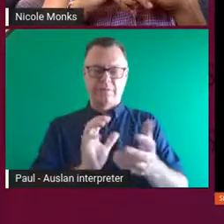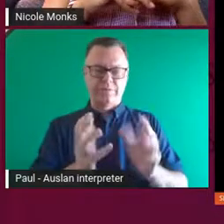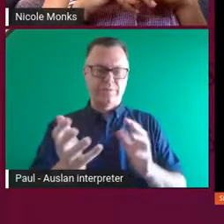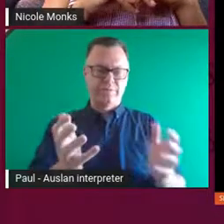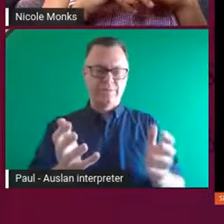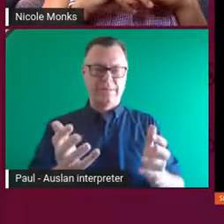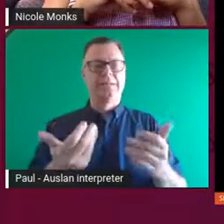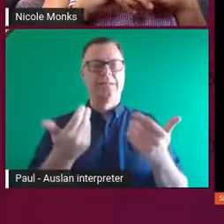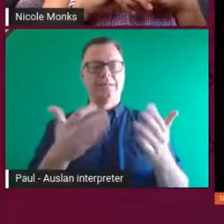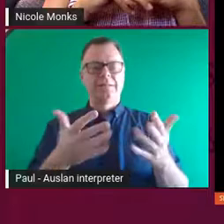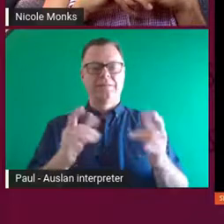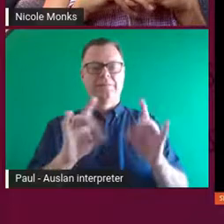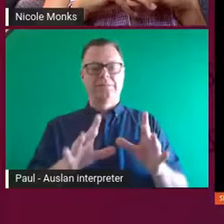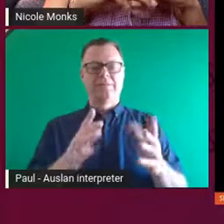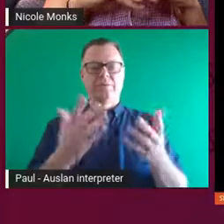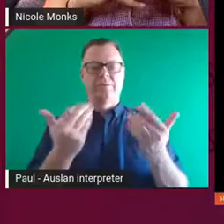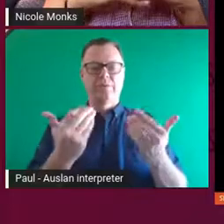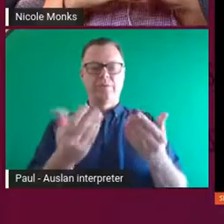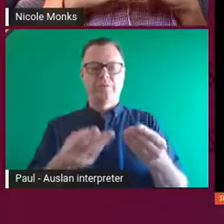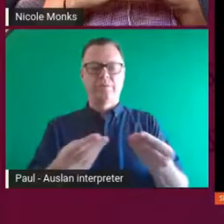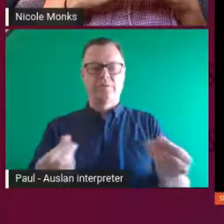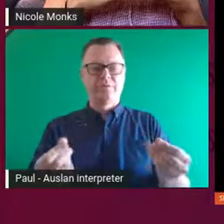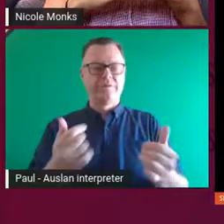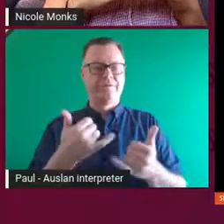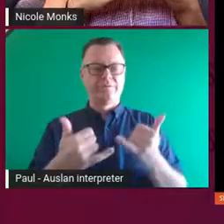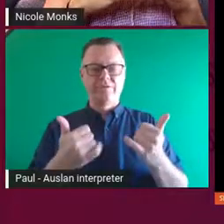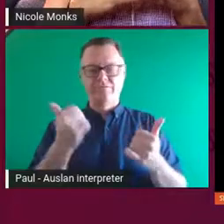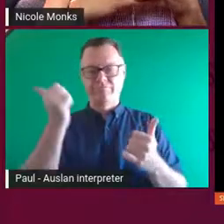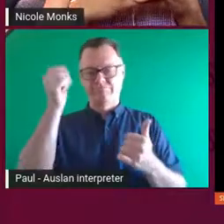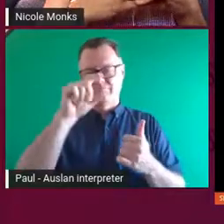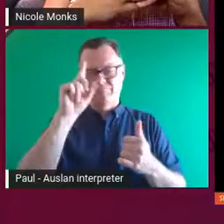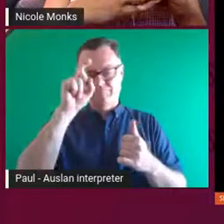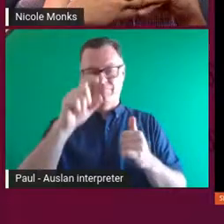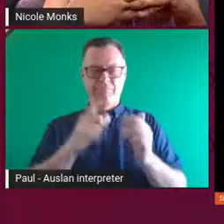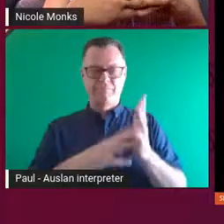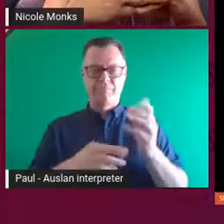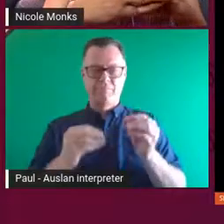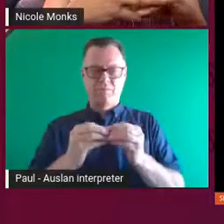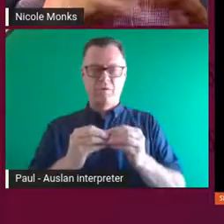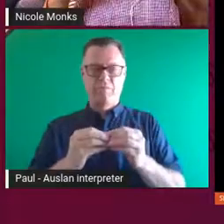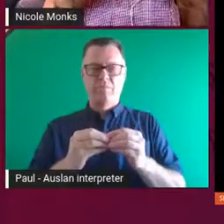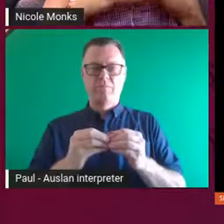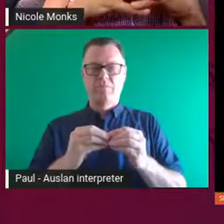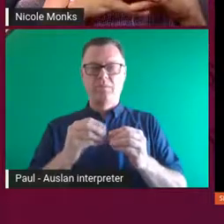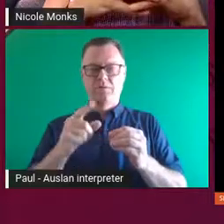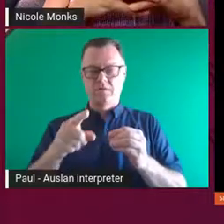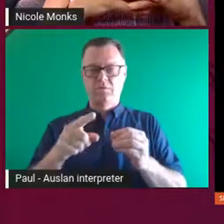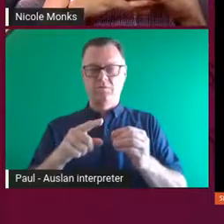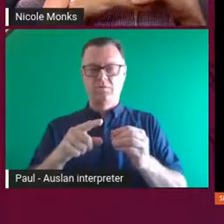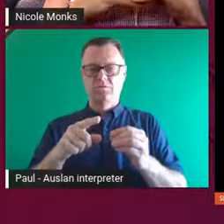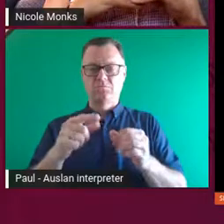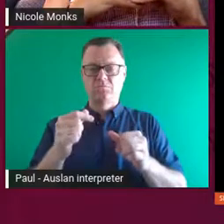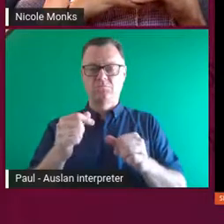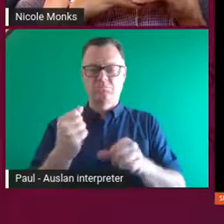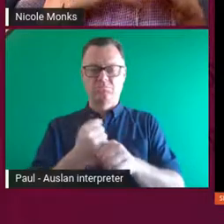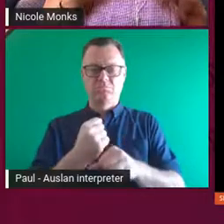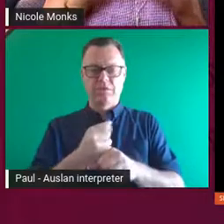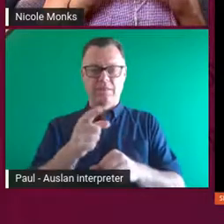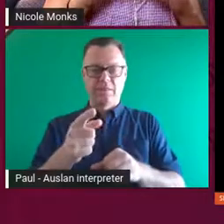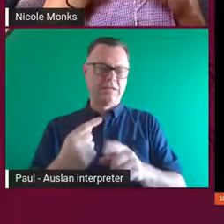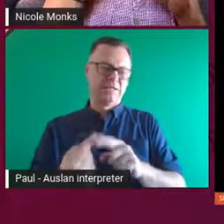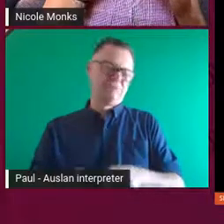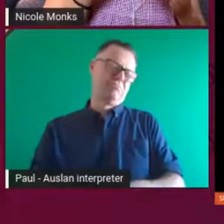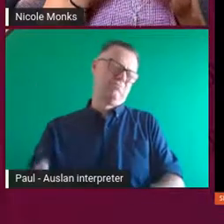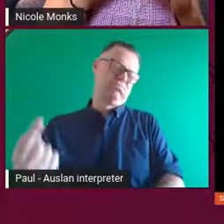like a super, super innovative material that MOB were using to hold their tools together and